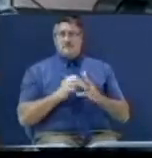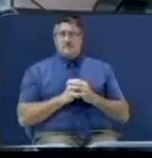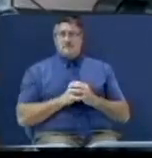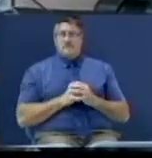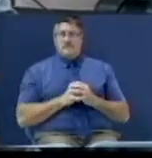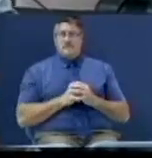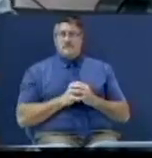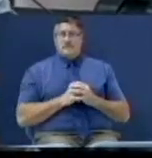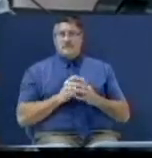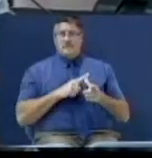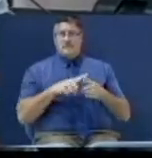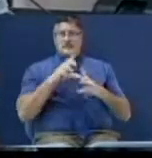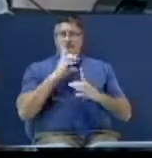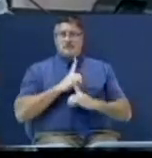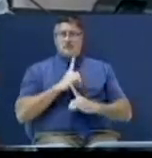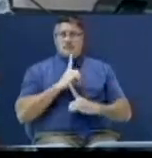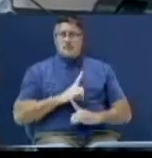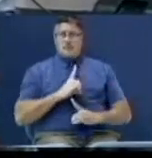Then depresses you.